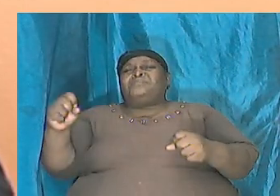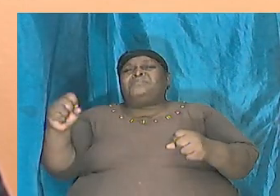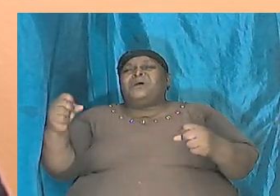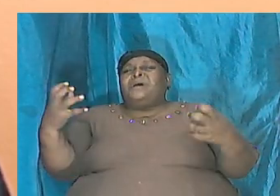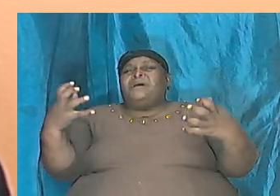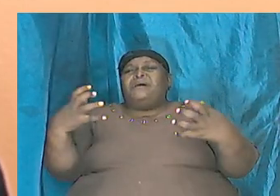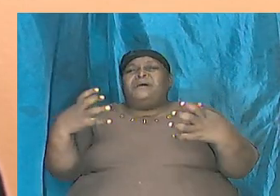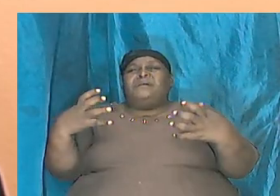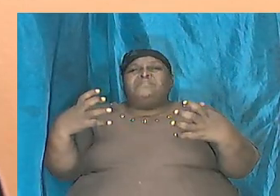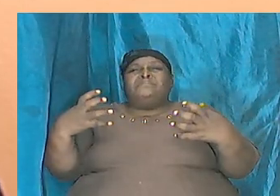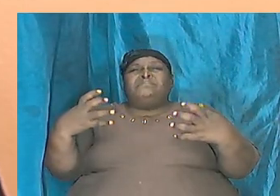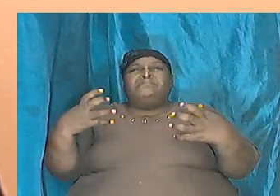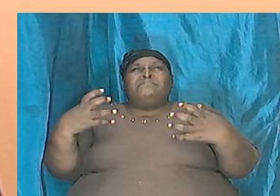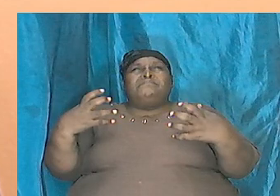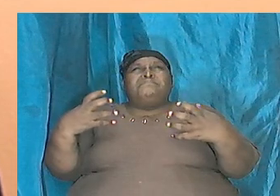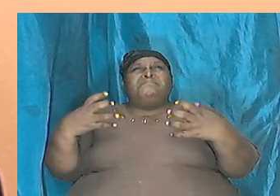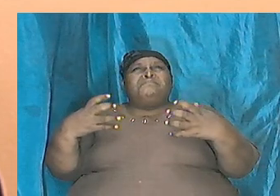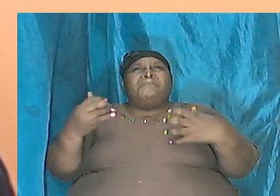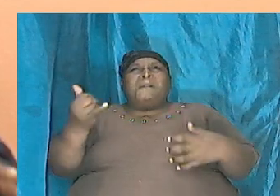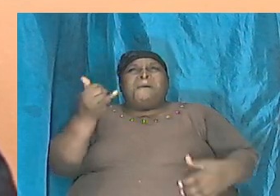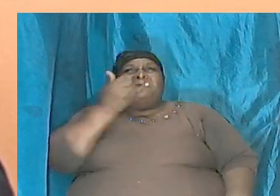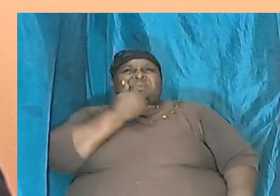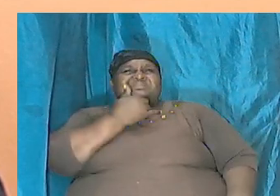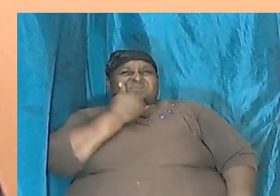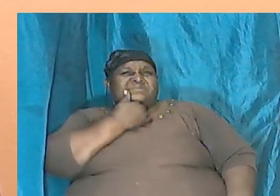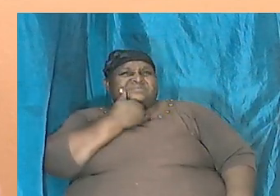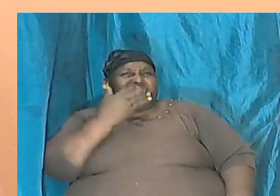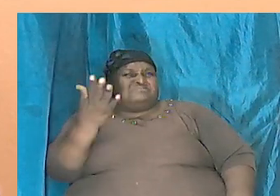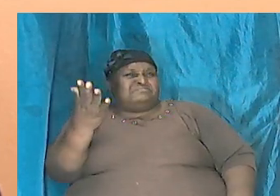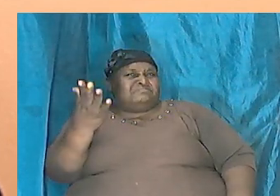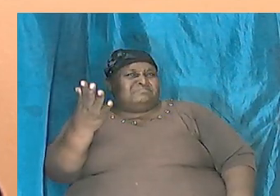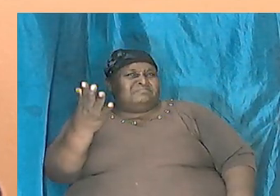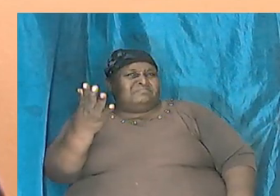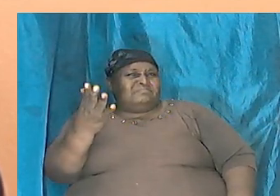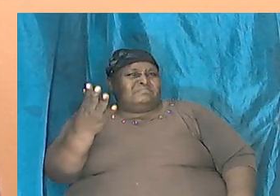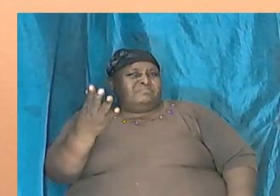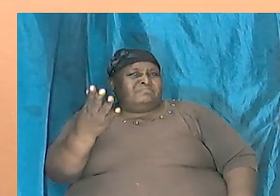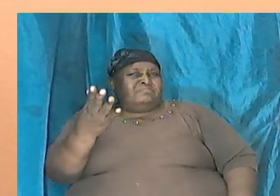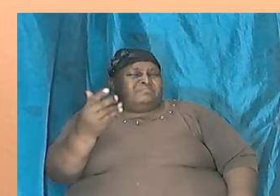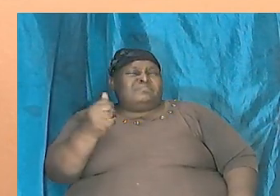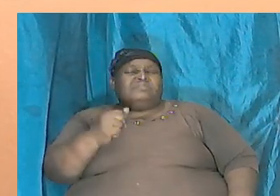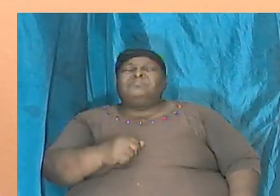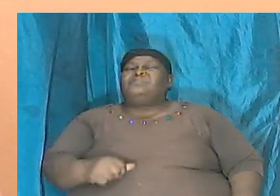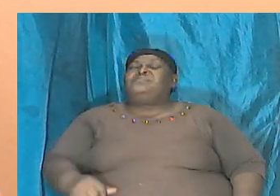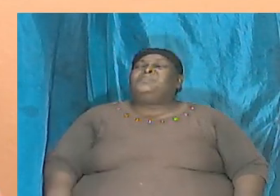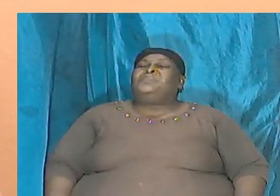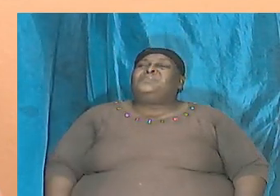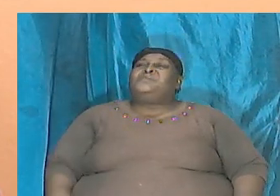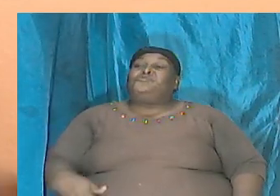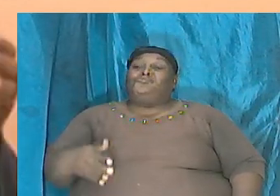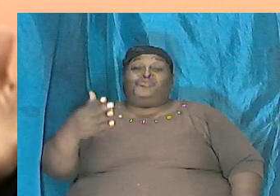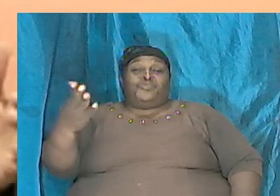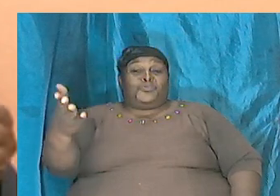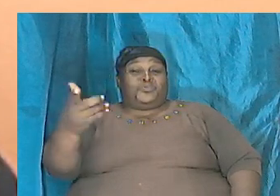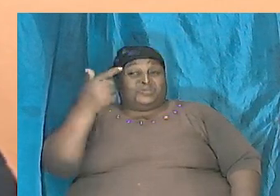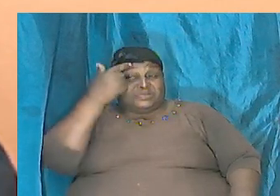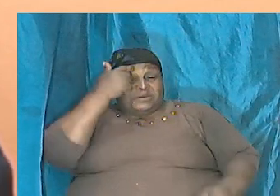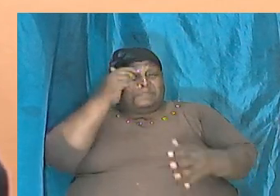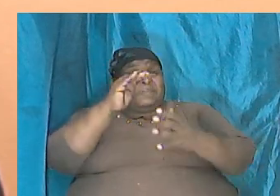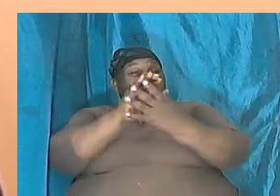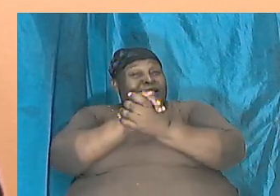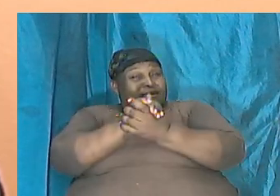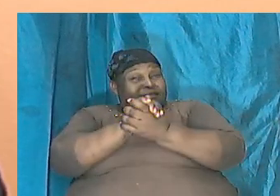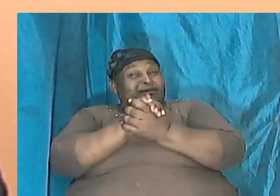up. It is virtually impossible statistically. And yet, those that believe in